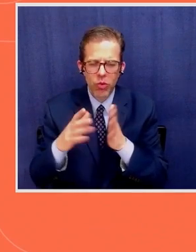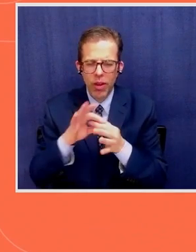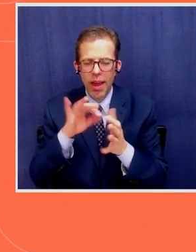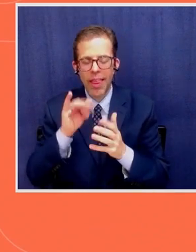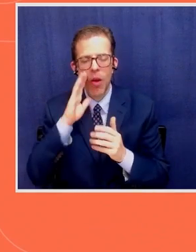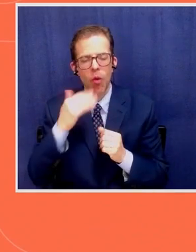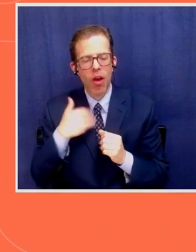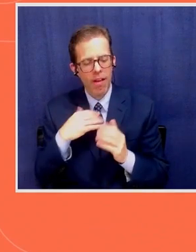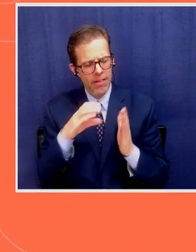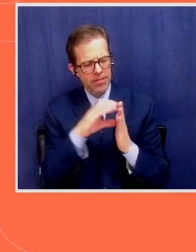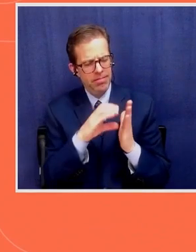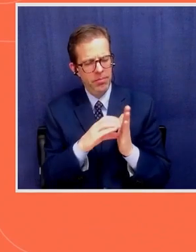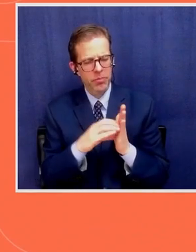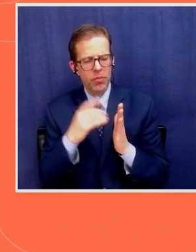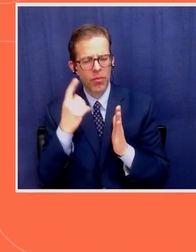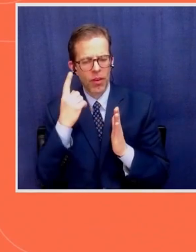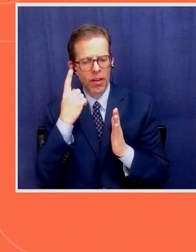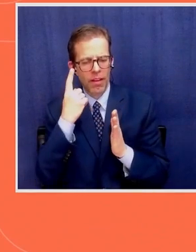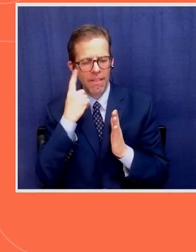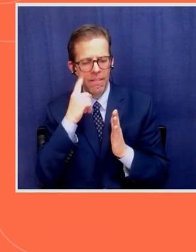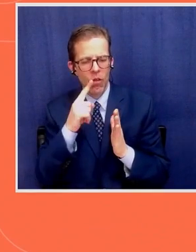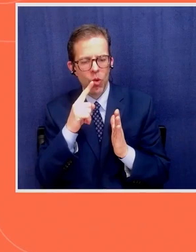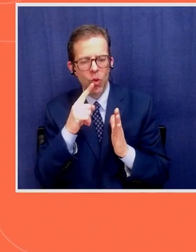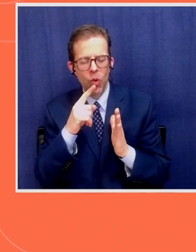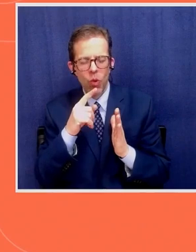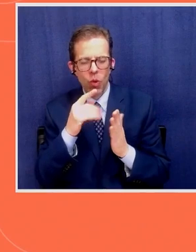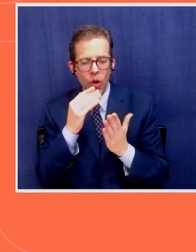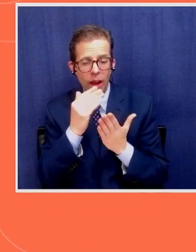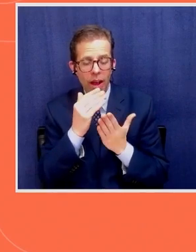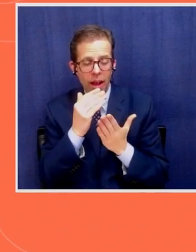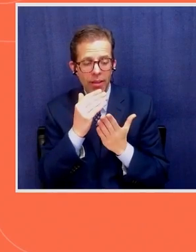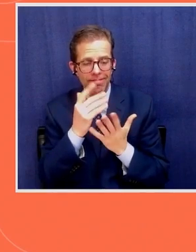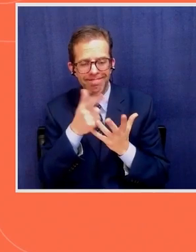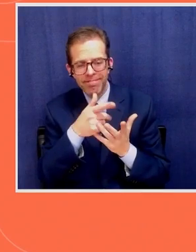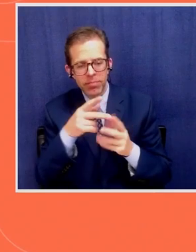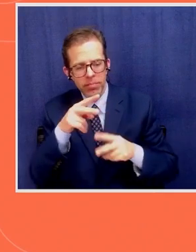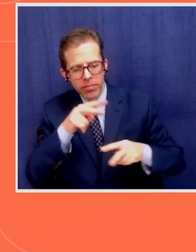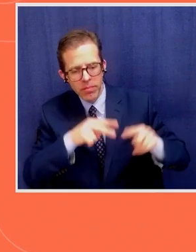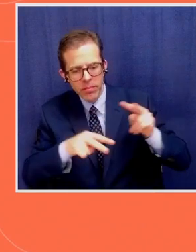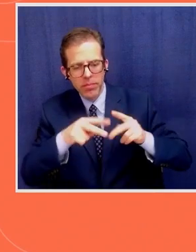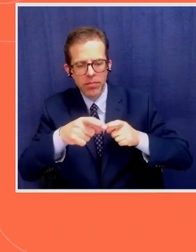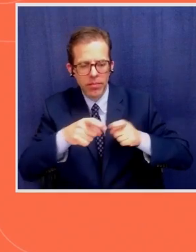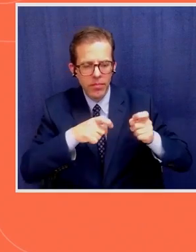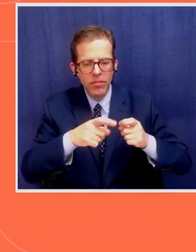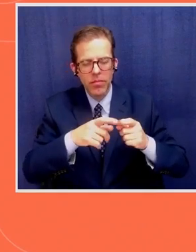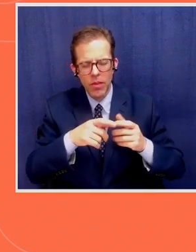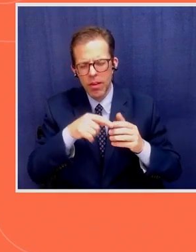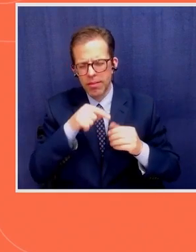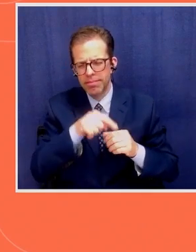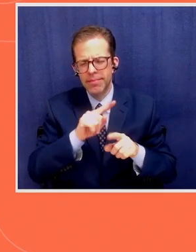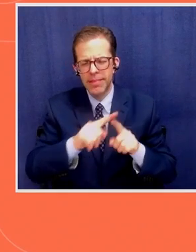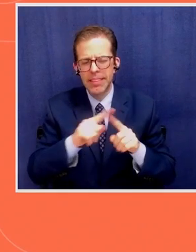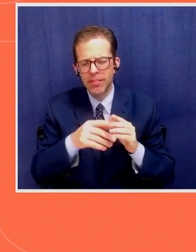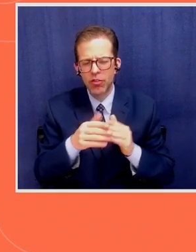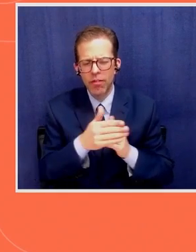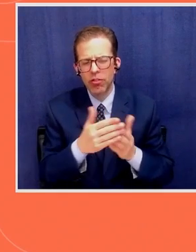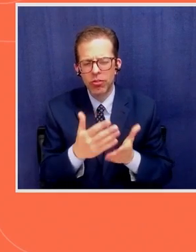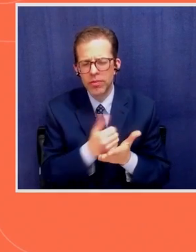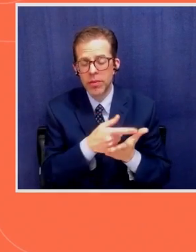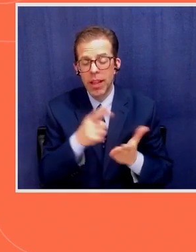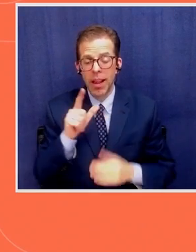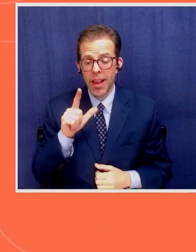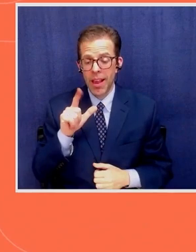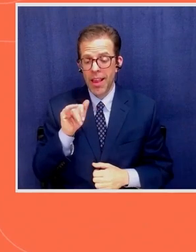for licensing but also for fisheries enforcement when it comes to monitoring control and surveillance. And because Liberia, since the